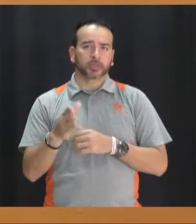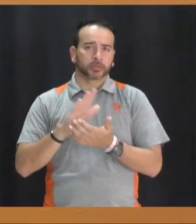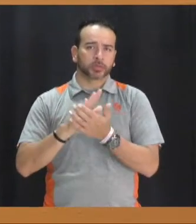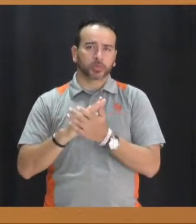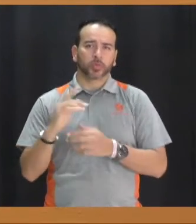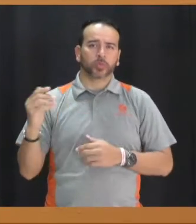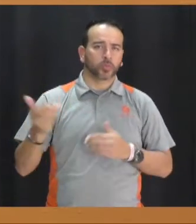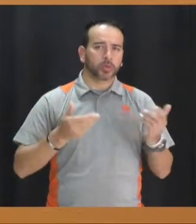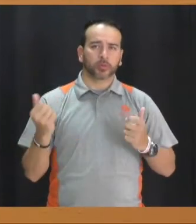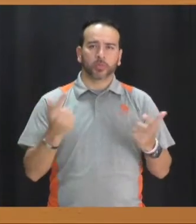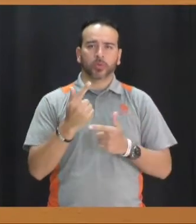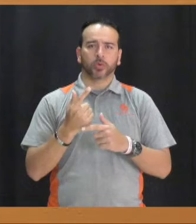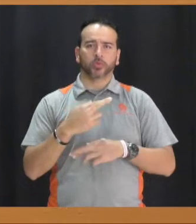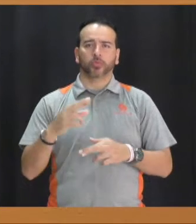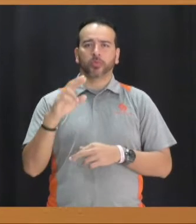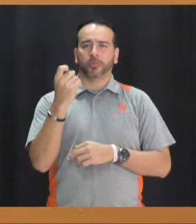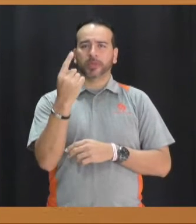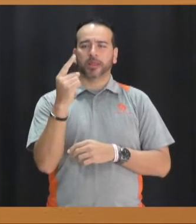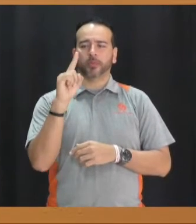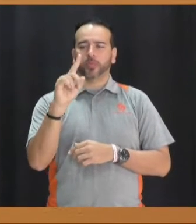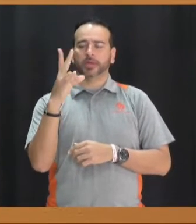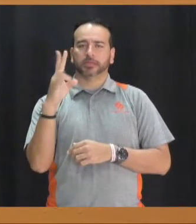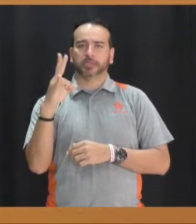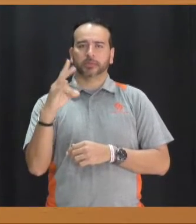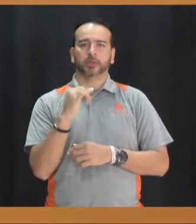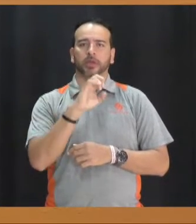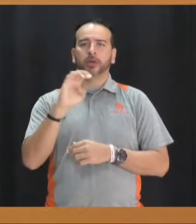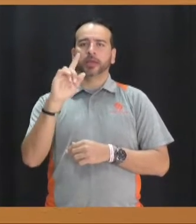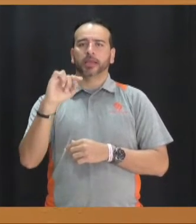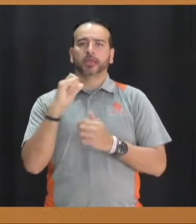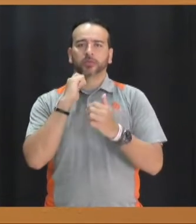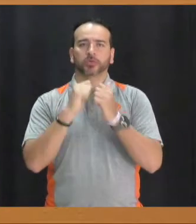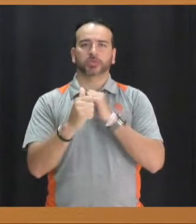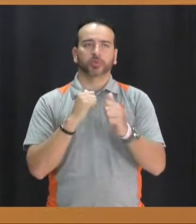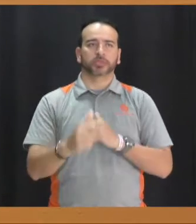We will meet outside of room 11117. Now to Elias for sports.